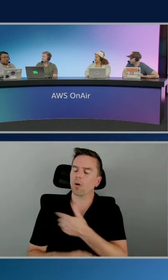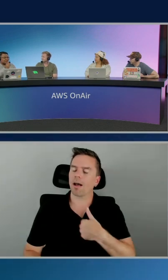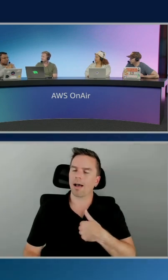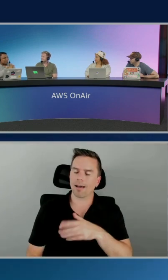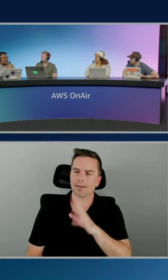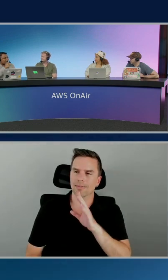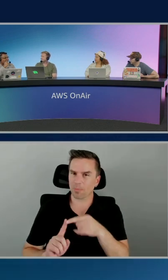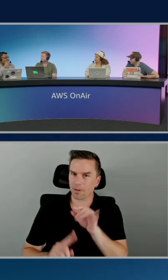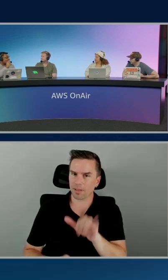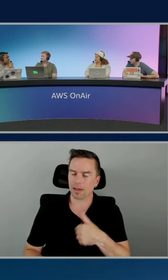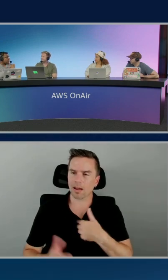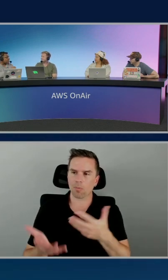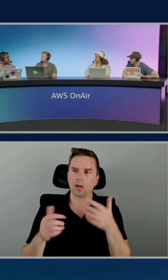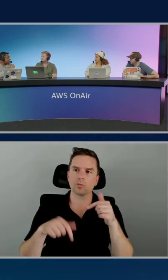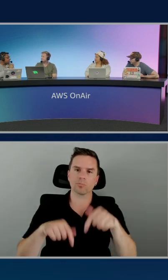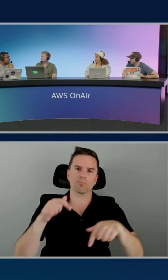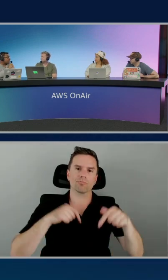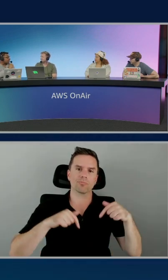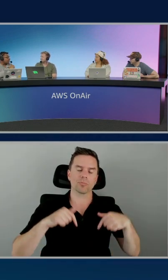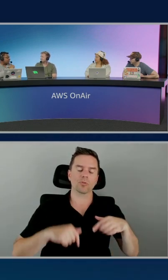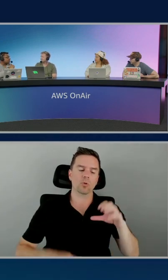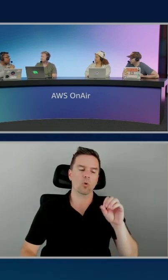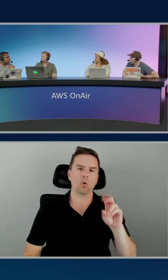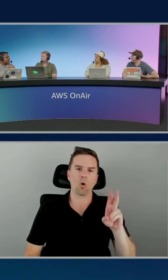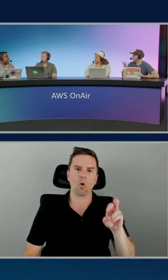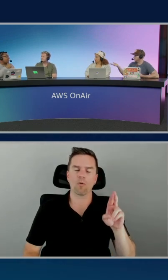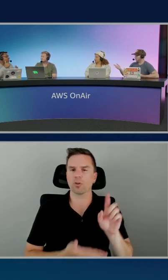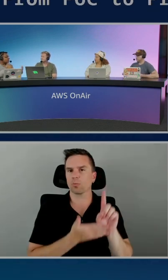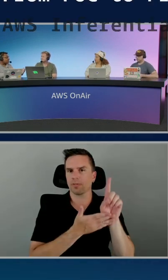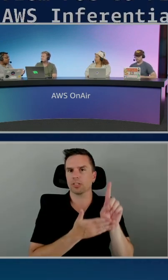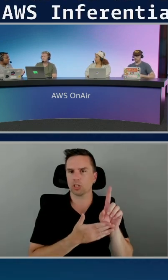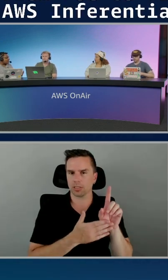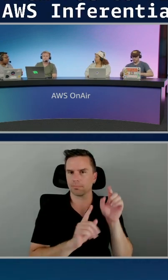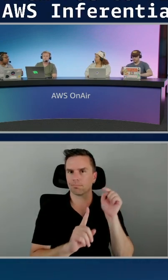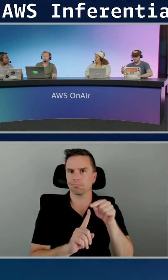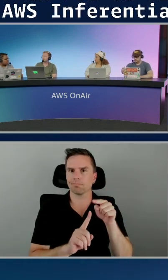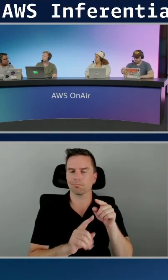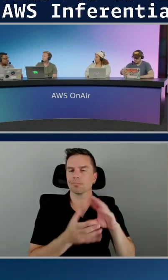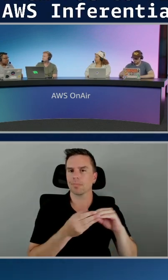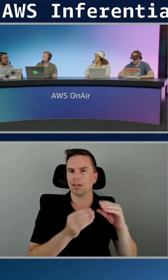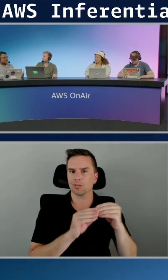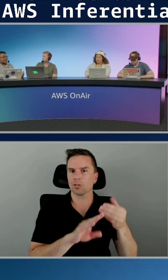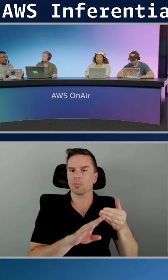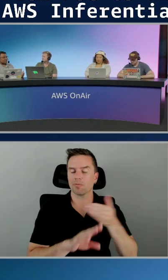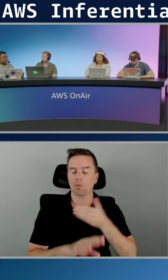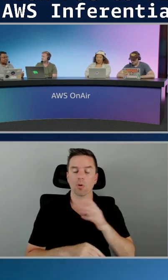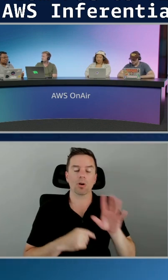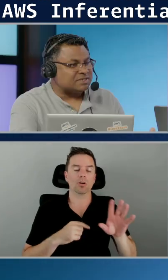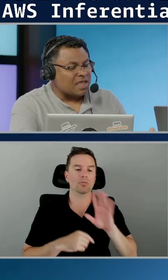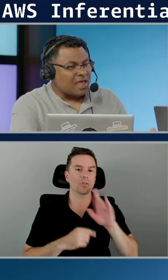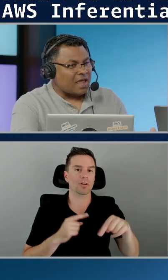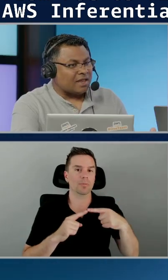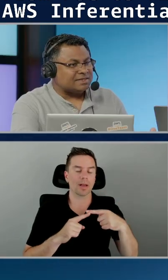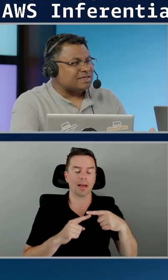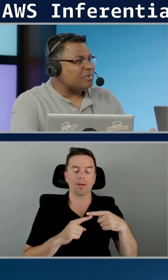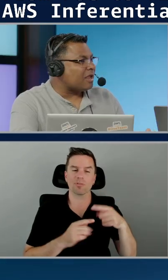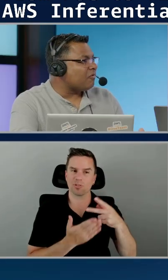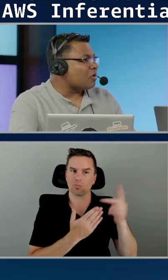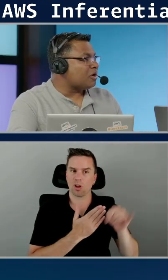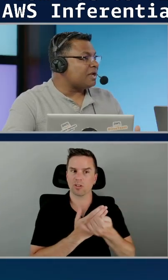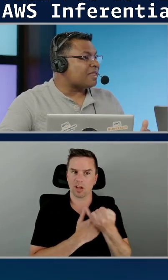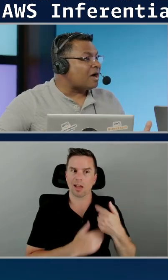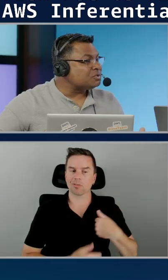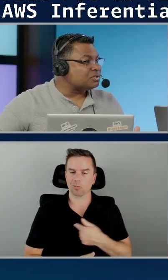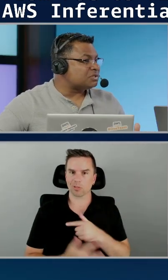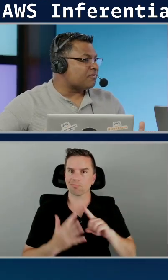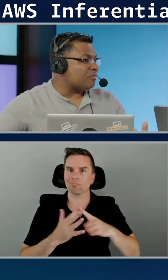I want to touch back on overprovisioning that Ben mentioned. And we initially talked about this project, we did some calculations, and it seemed like